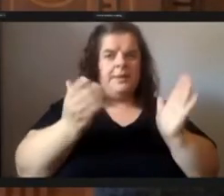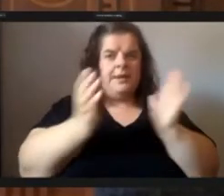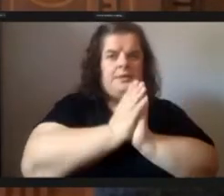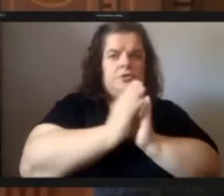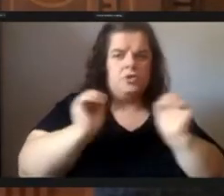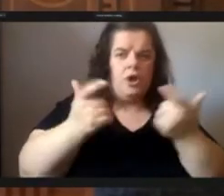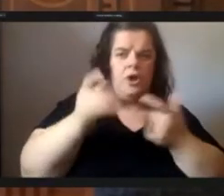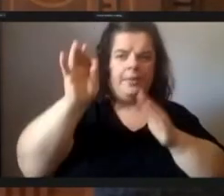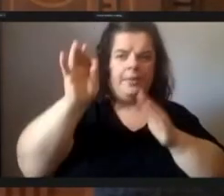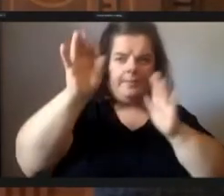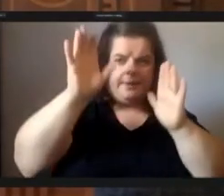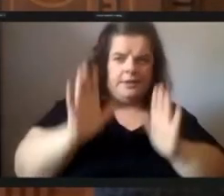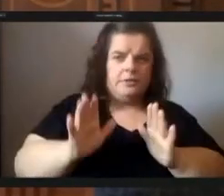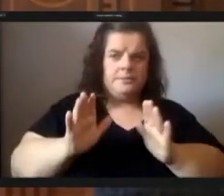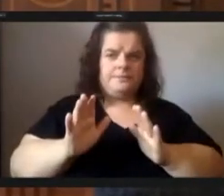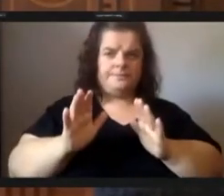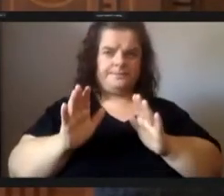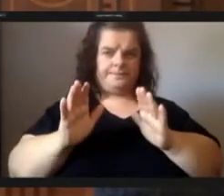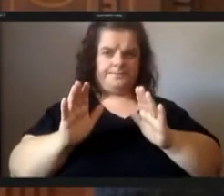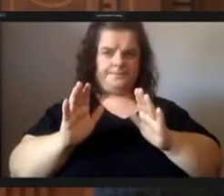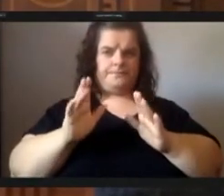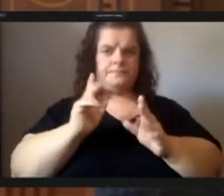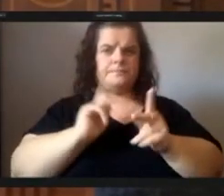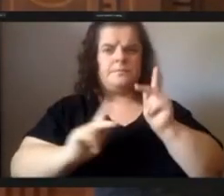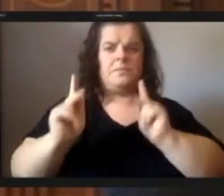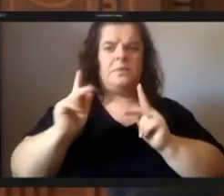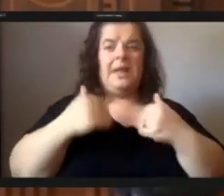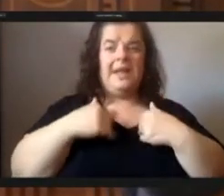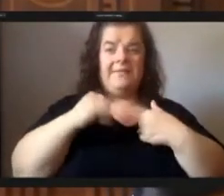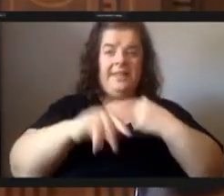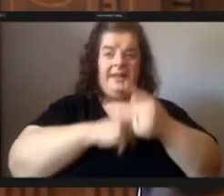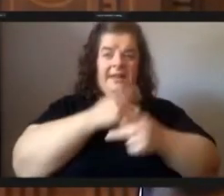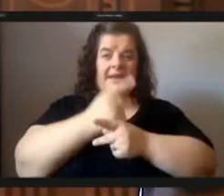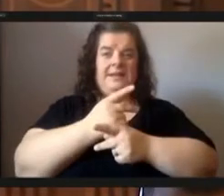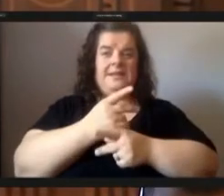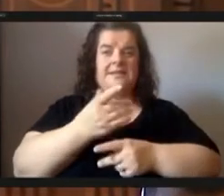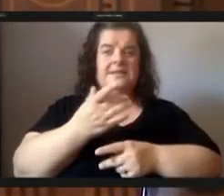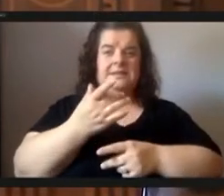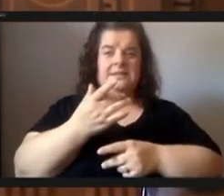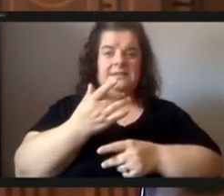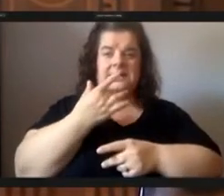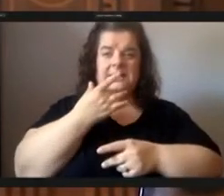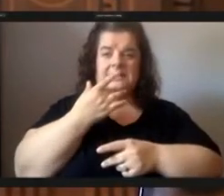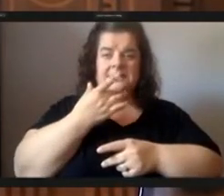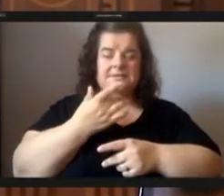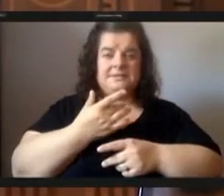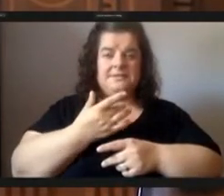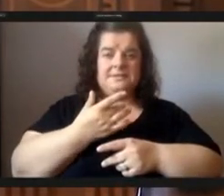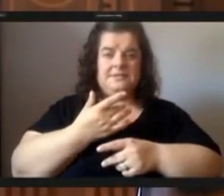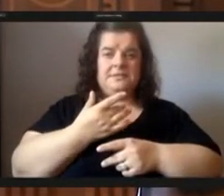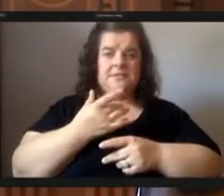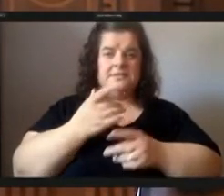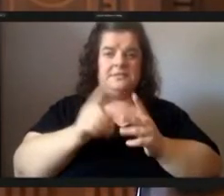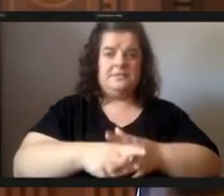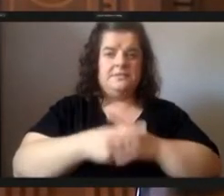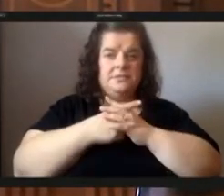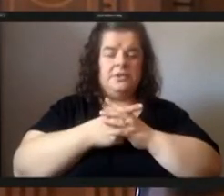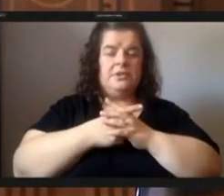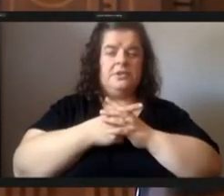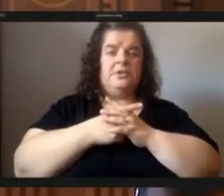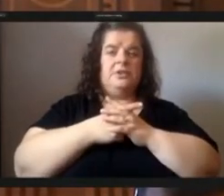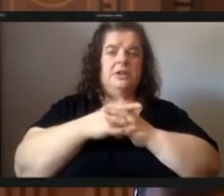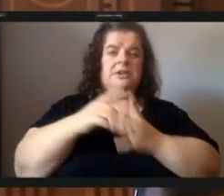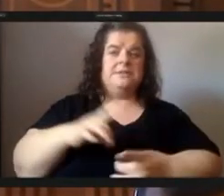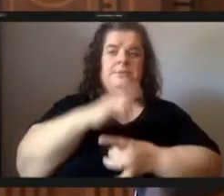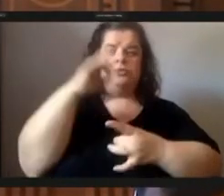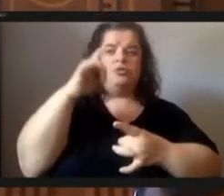and people who have that kind of taste in their throat to start a spiritual revolution in the mind